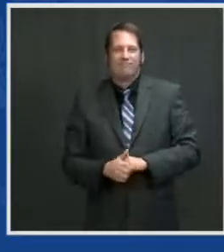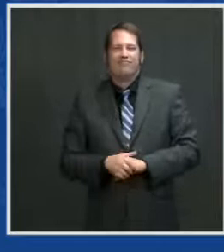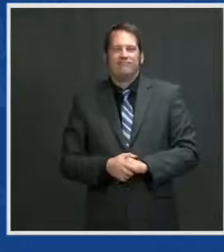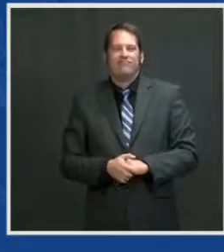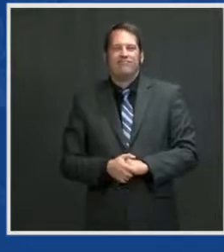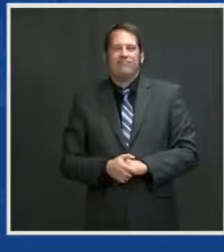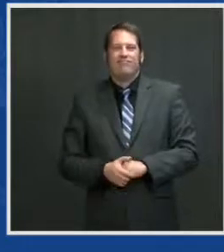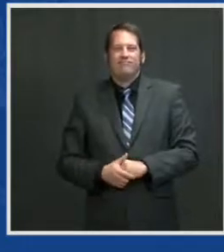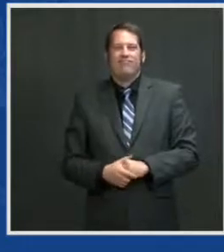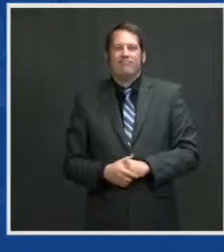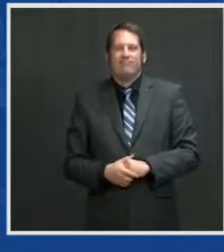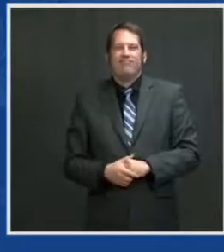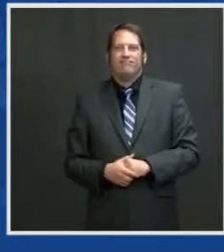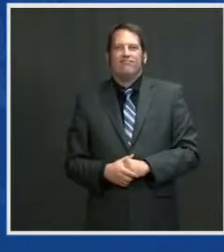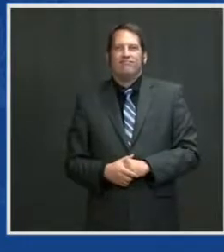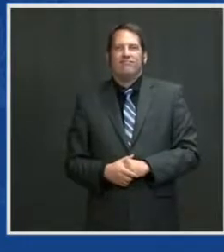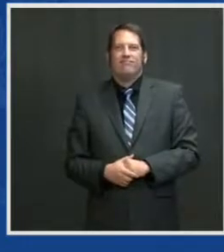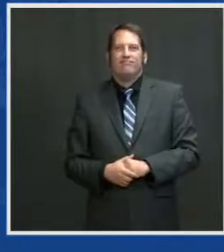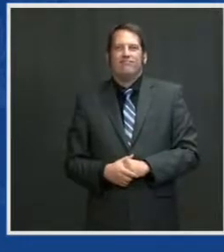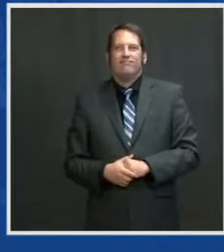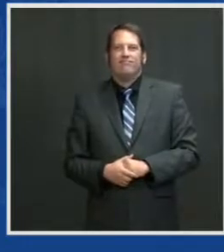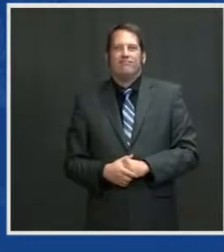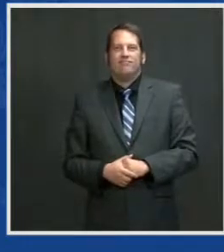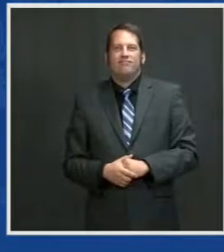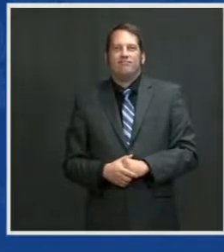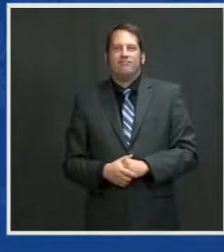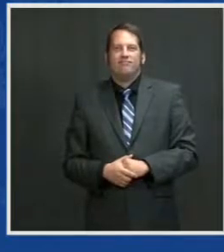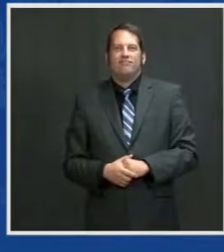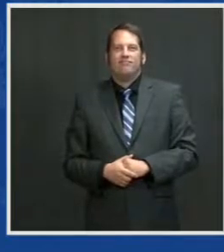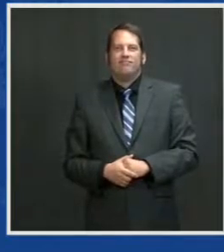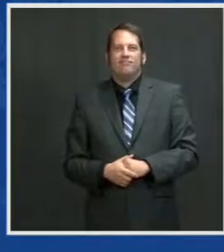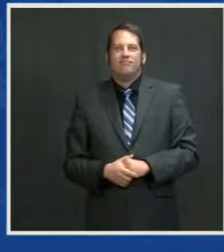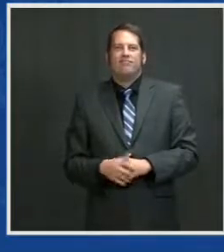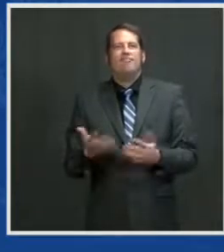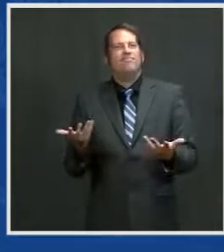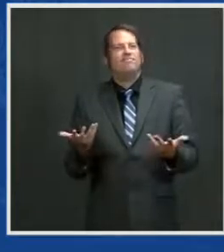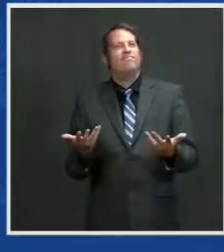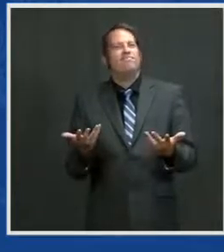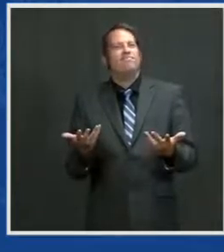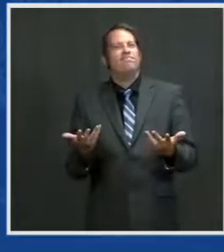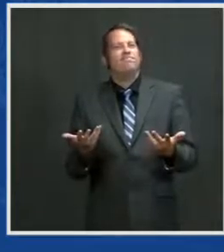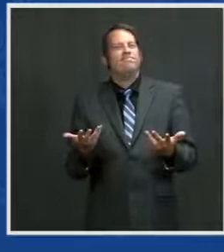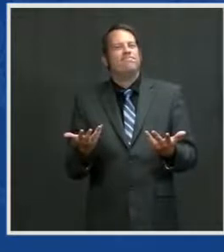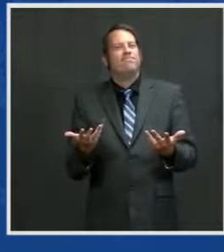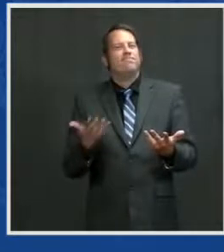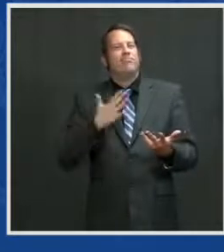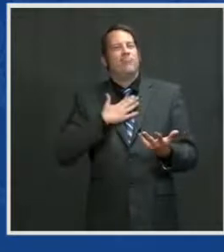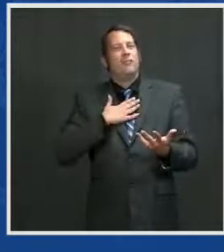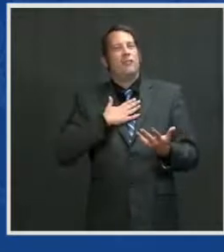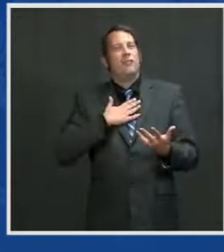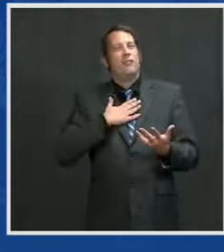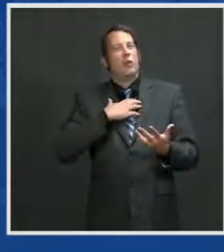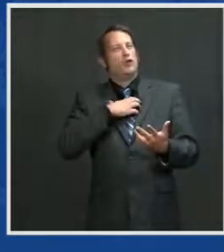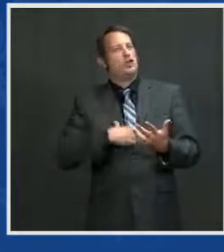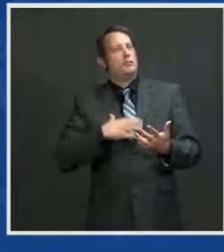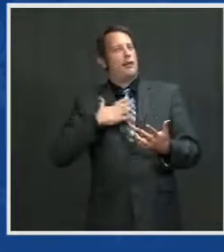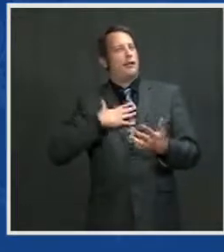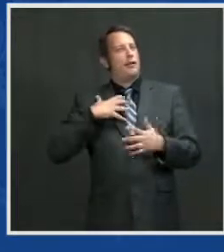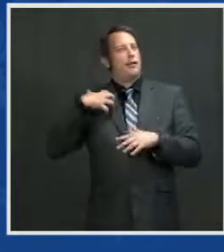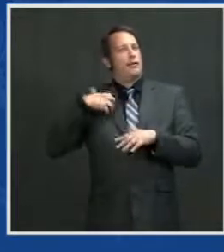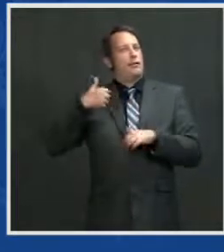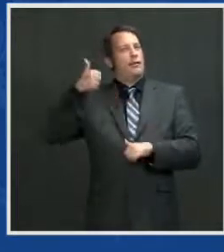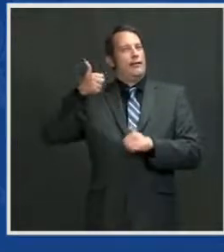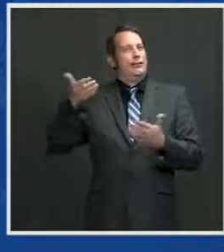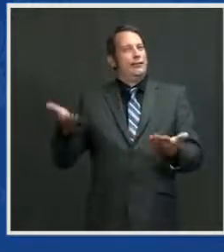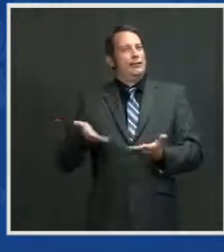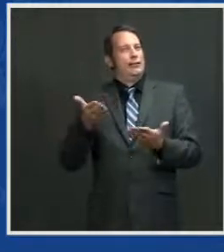And I only wish my major was here to thank you as well. Thank you for everything you do, for everything